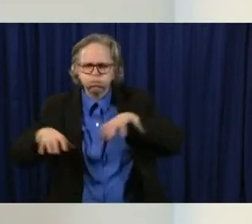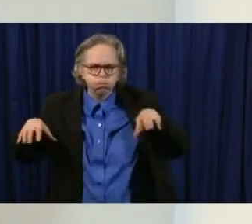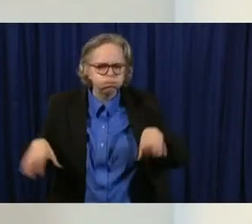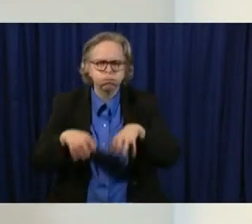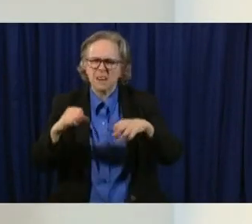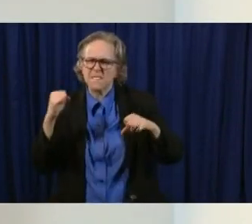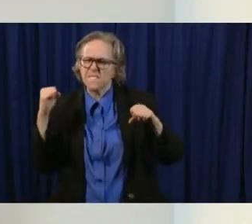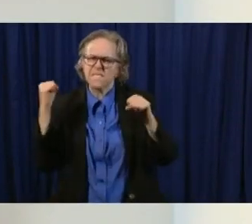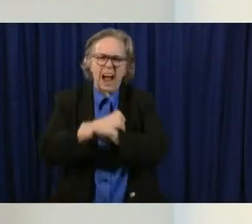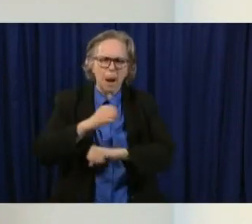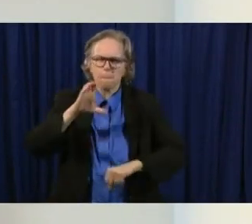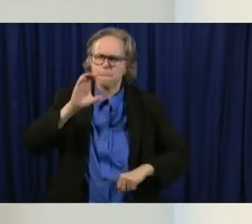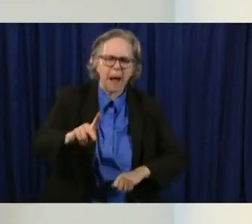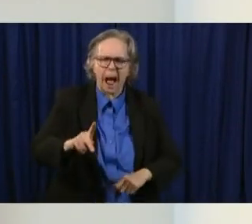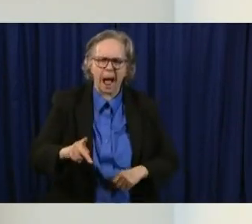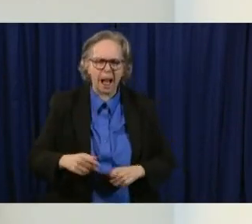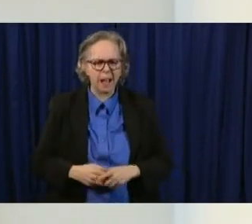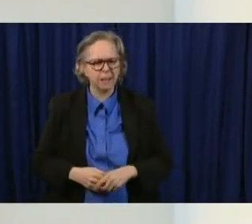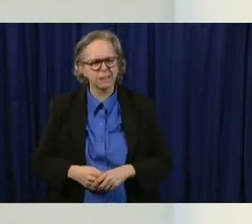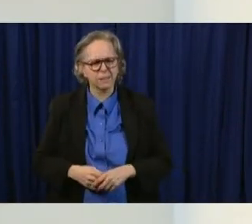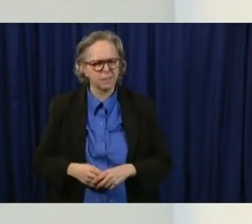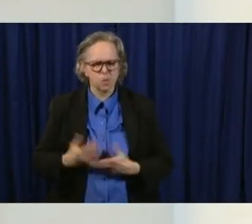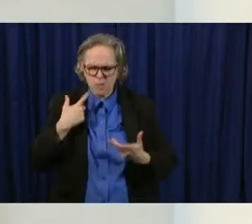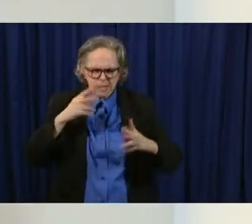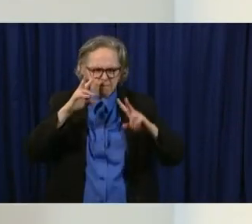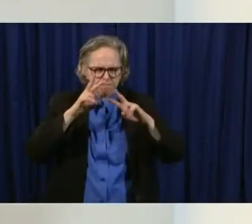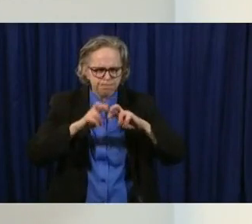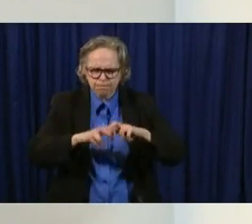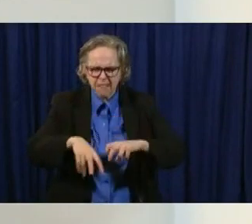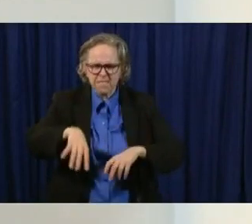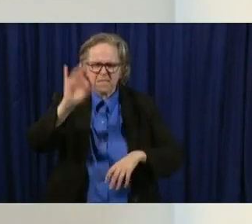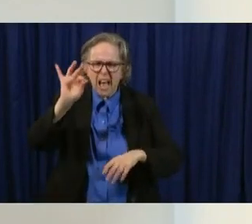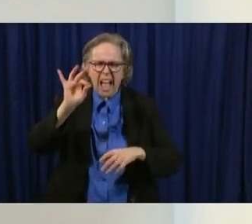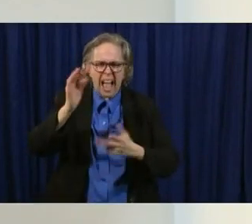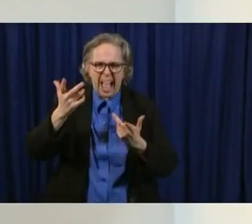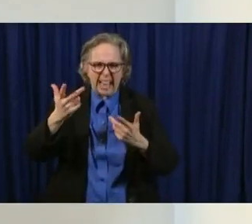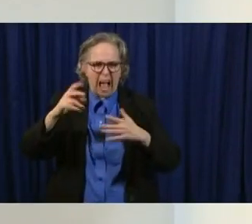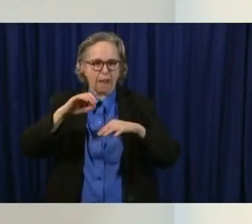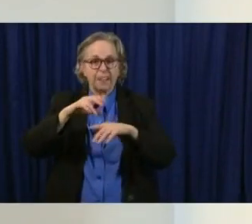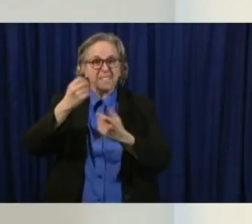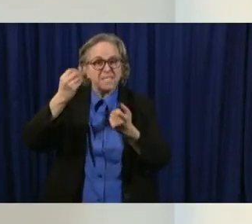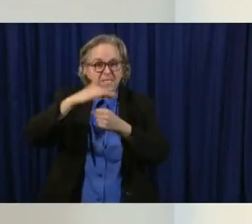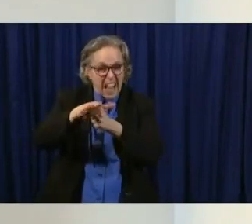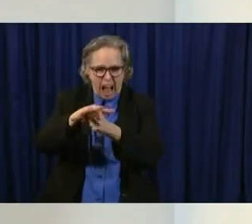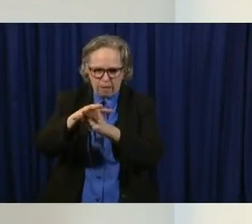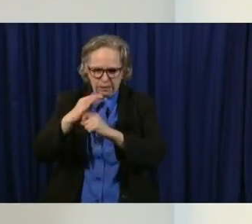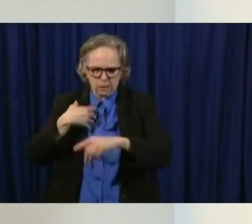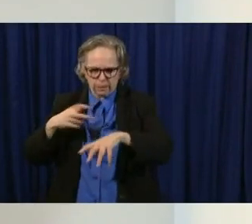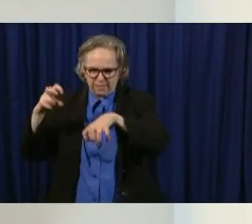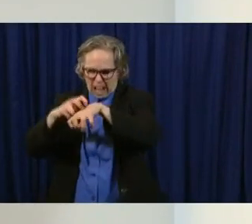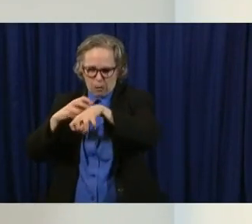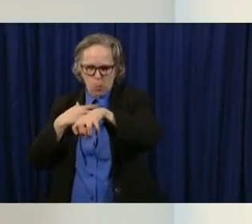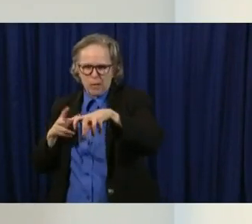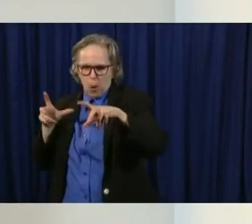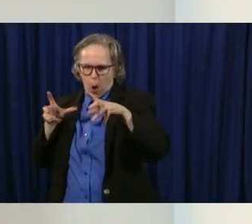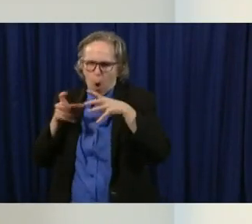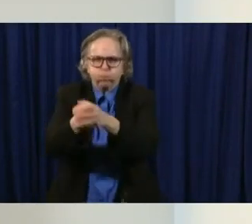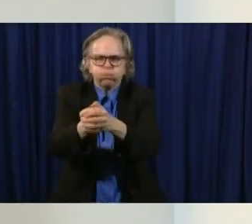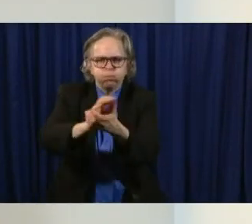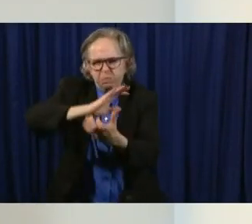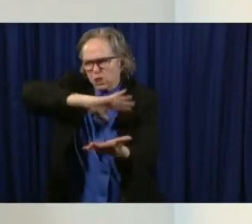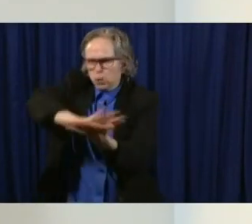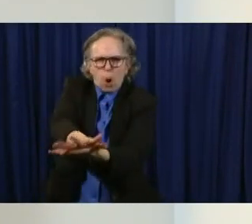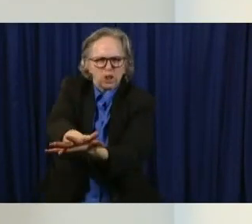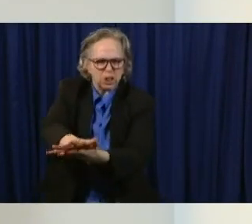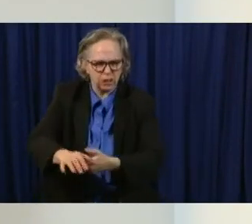about to do that. We're going to hunt it down, this coronavirus. We're going to isolate it and we're going to kill it with that. Uh, we're going to be aggressive at, at